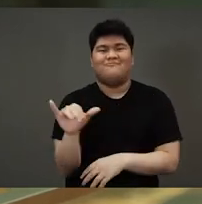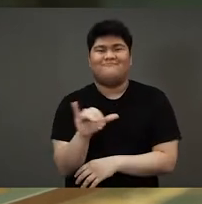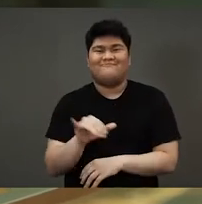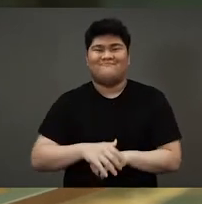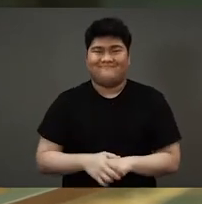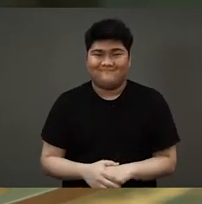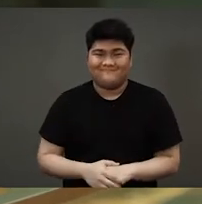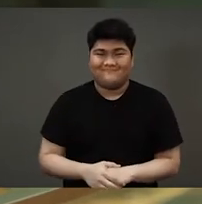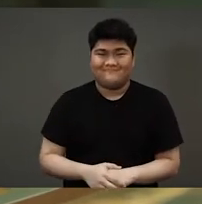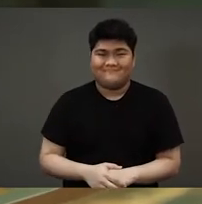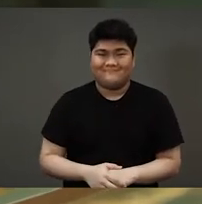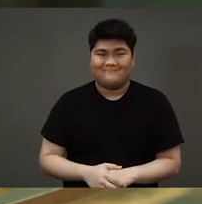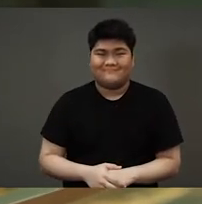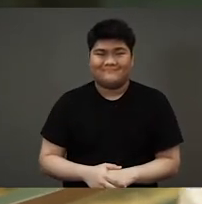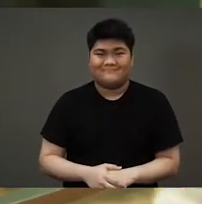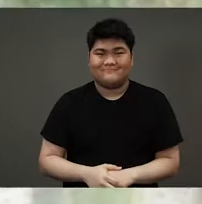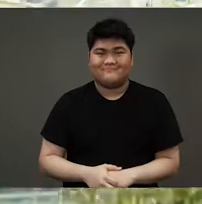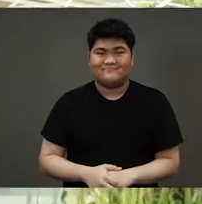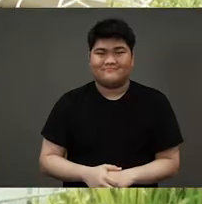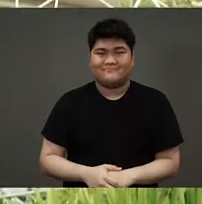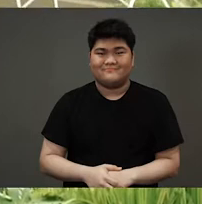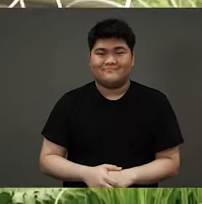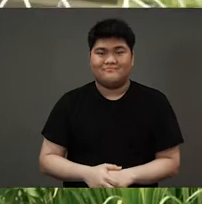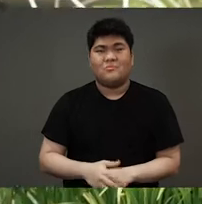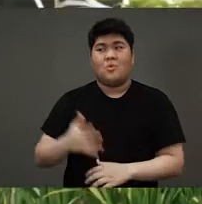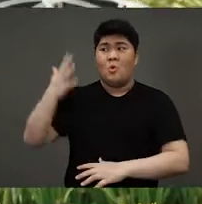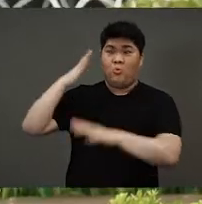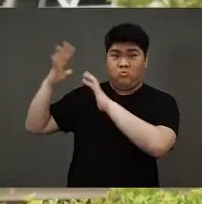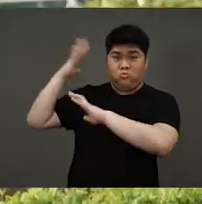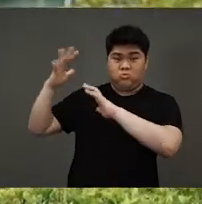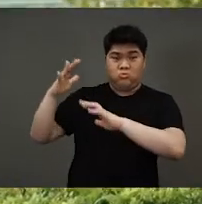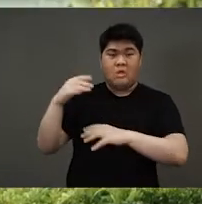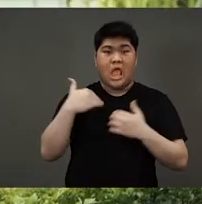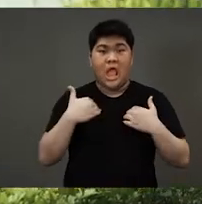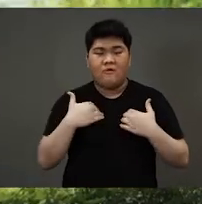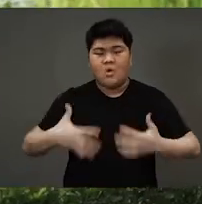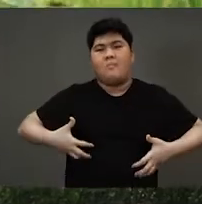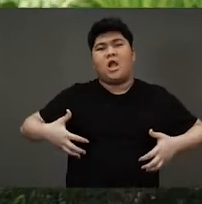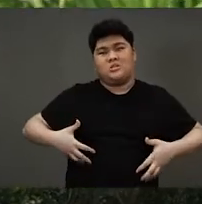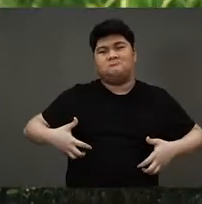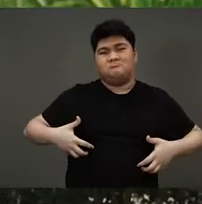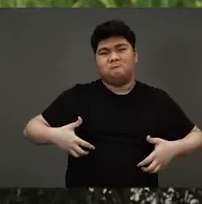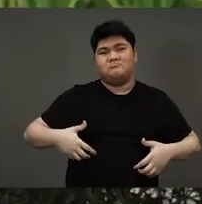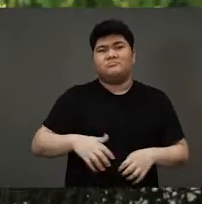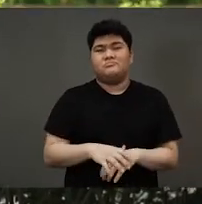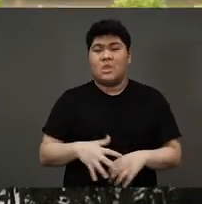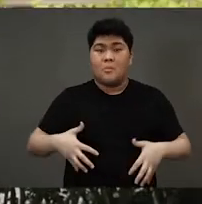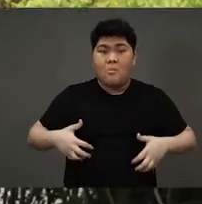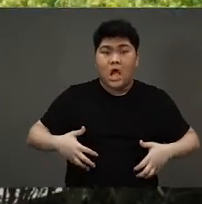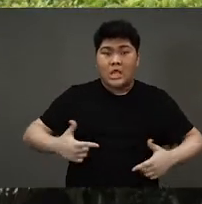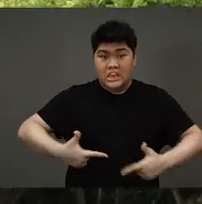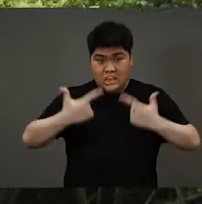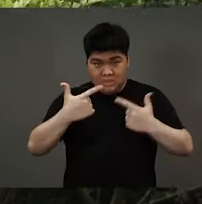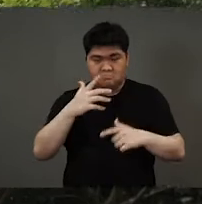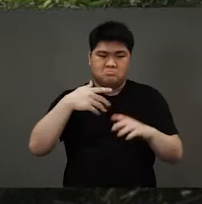artwork Calling for Rain. Let's go. Once upon a time there lived a monkey and monkey lived